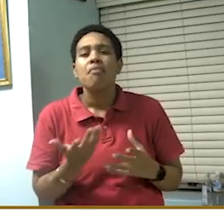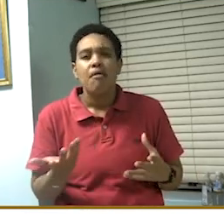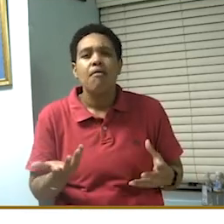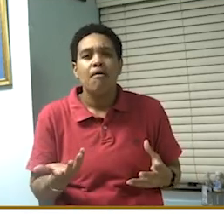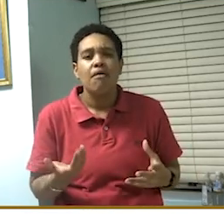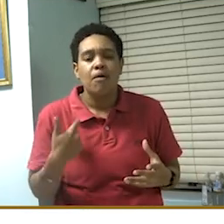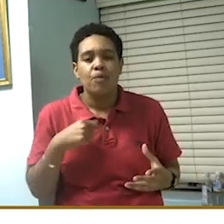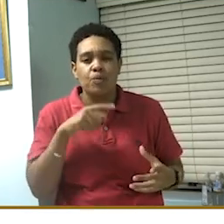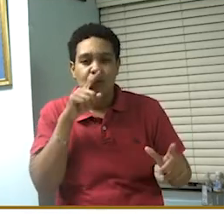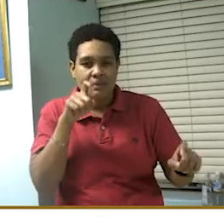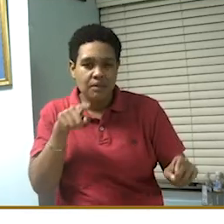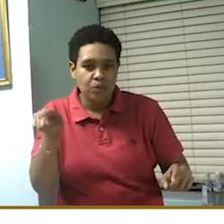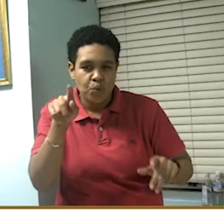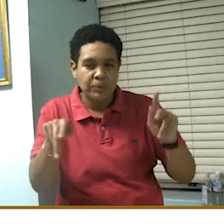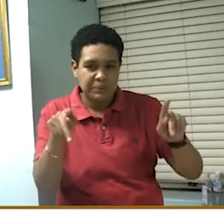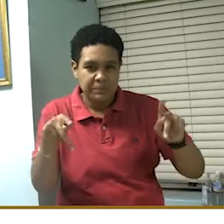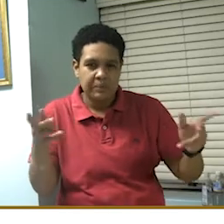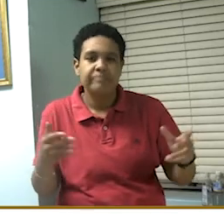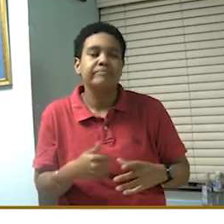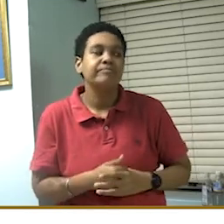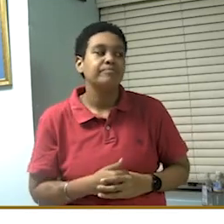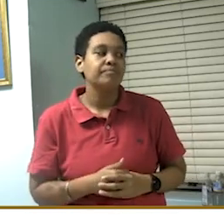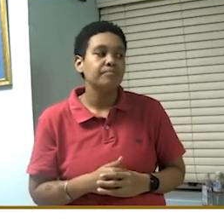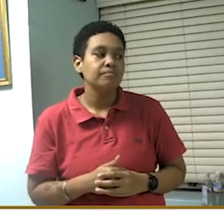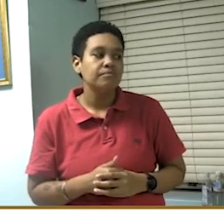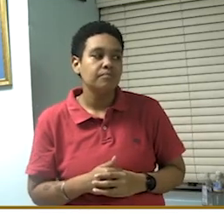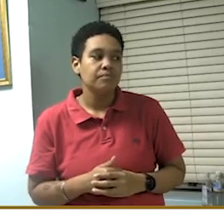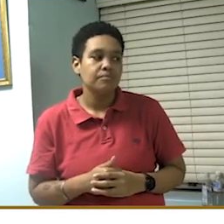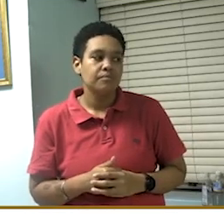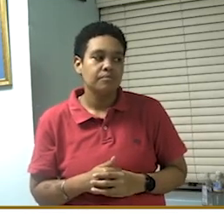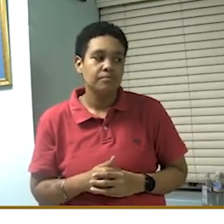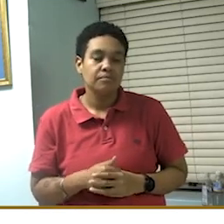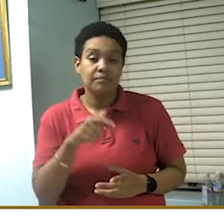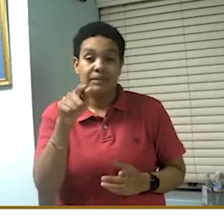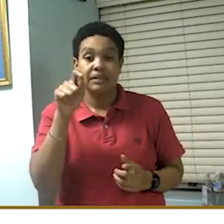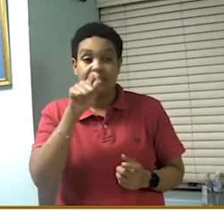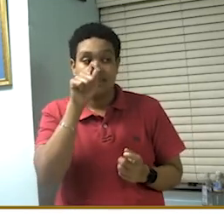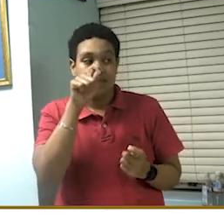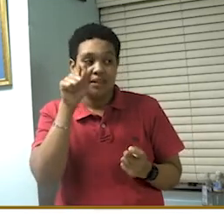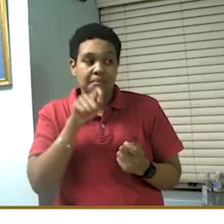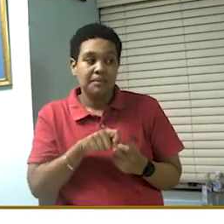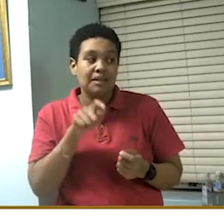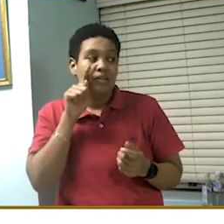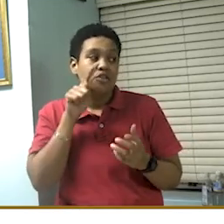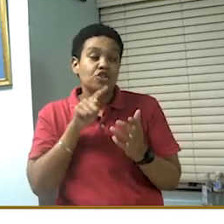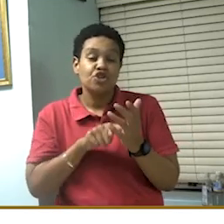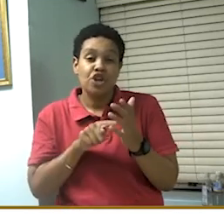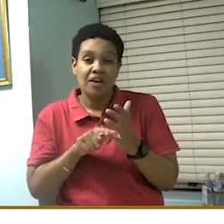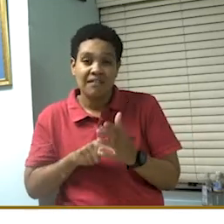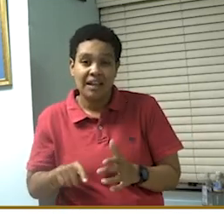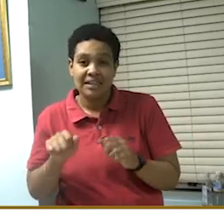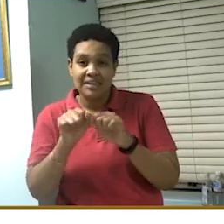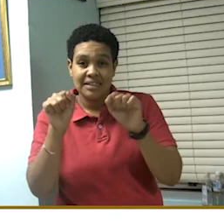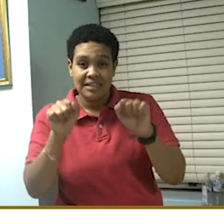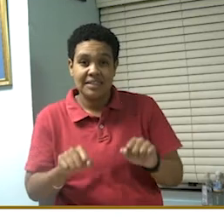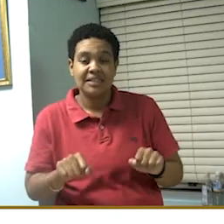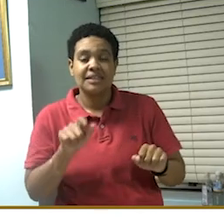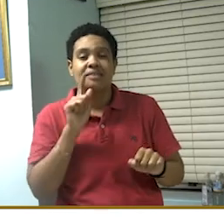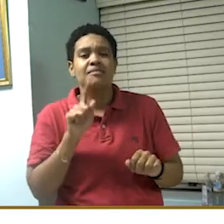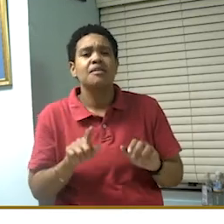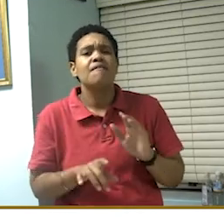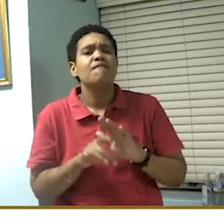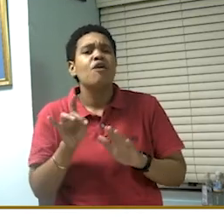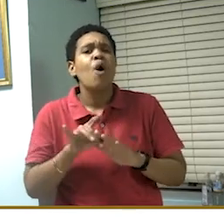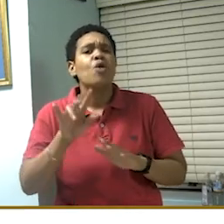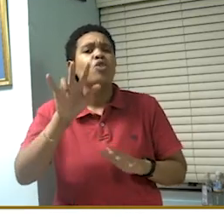we are testing those. And this particular surveillance system